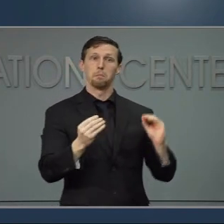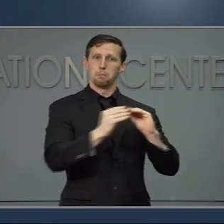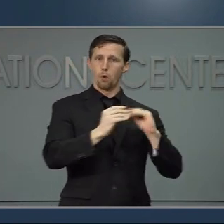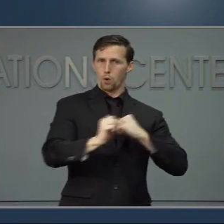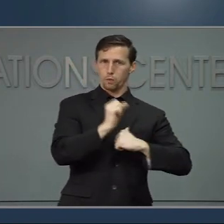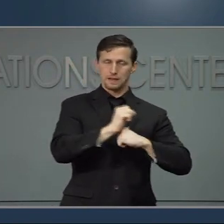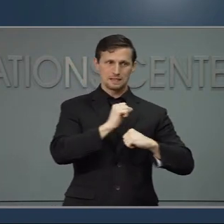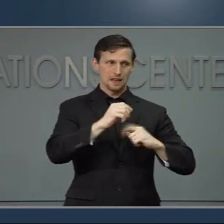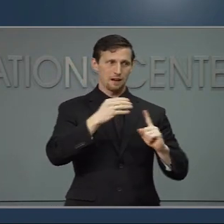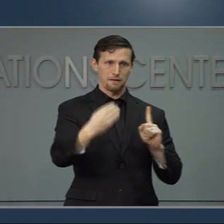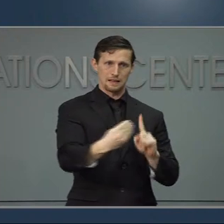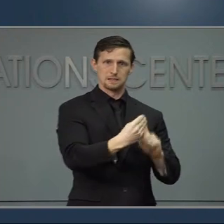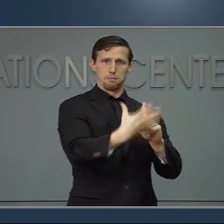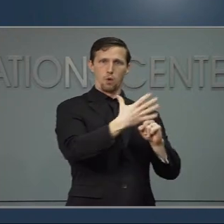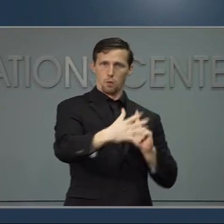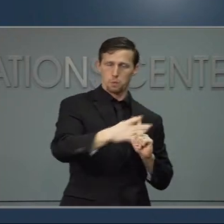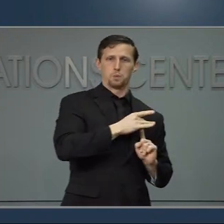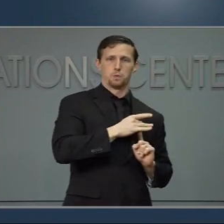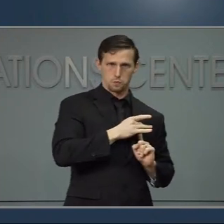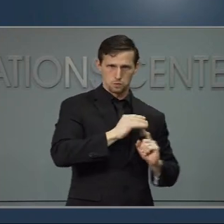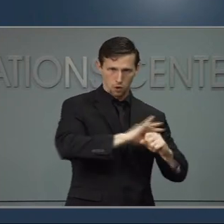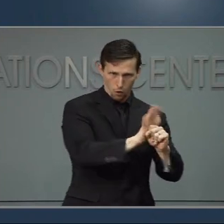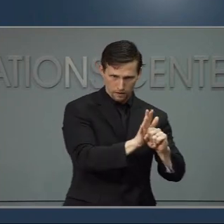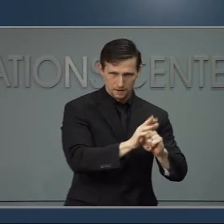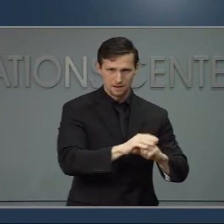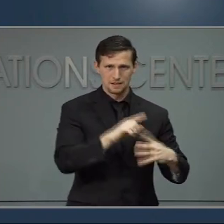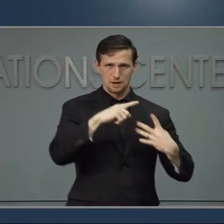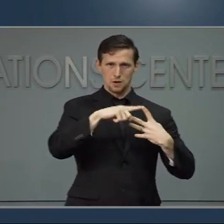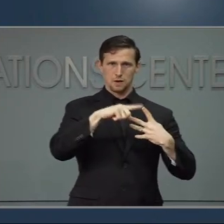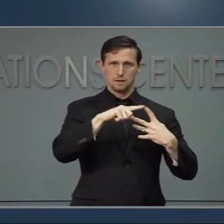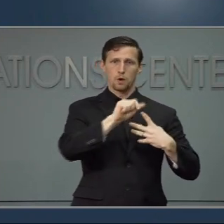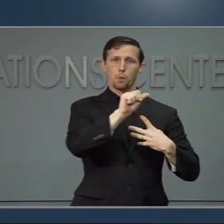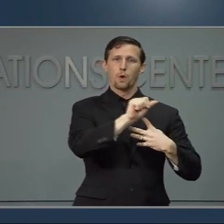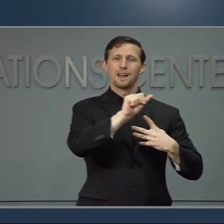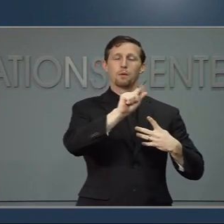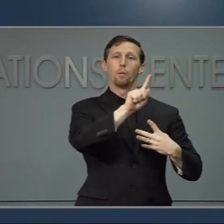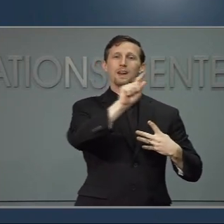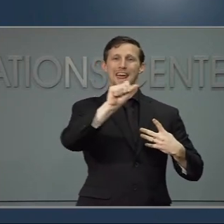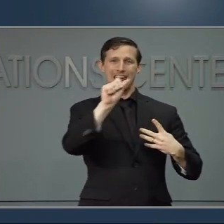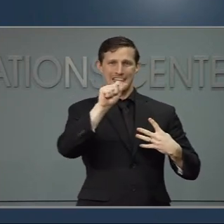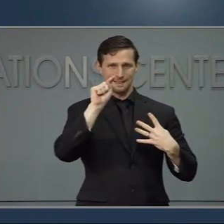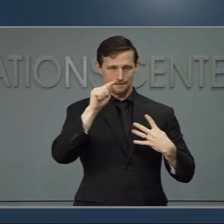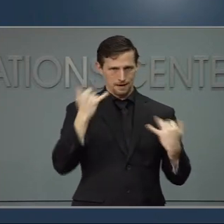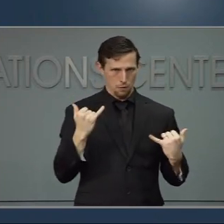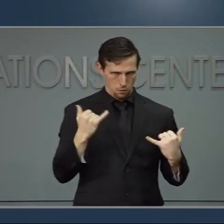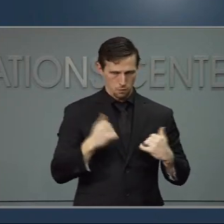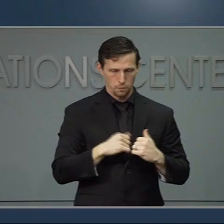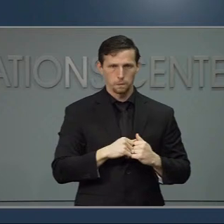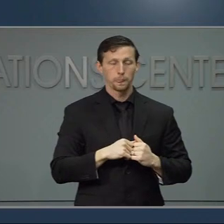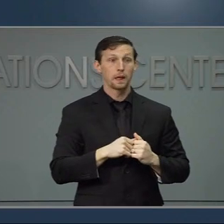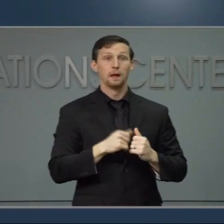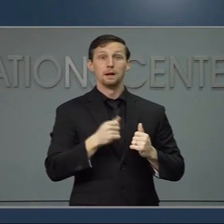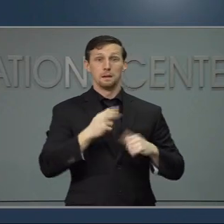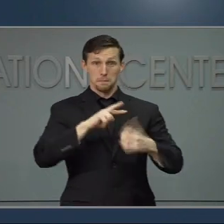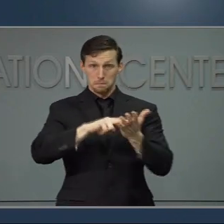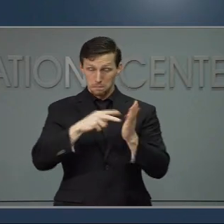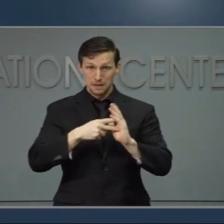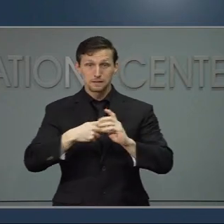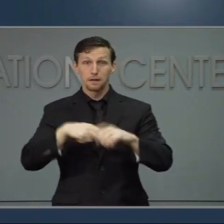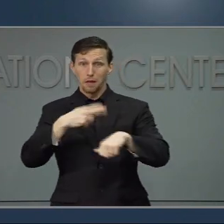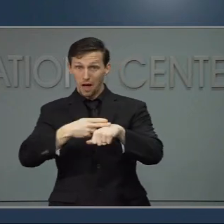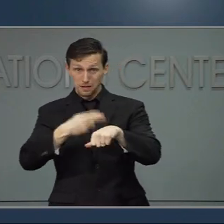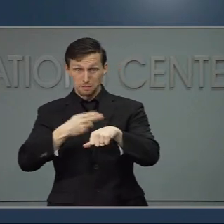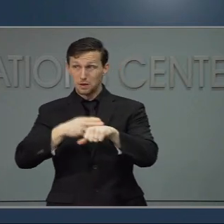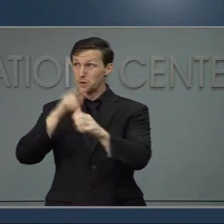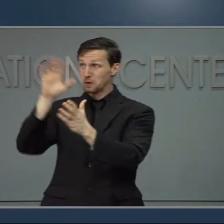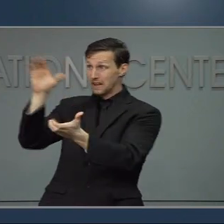So right now we're currently in that first phase, phase 1A. Most of our hospitals received their first shipment of vaccine less than